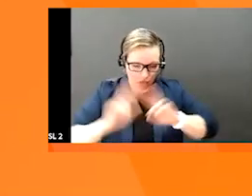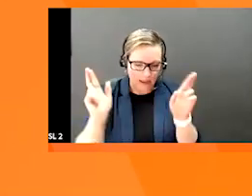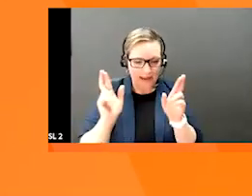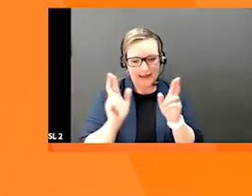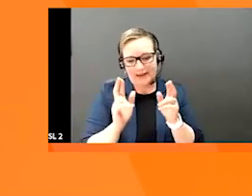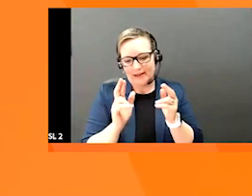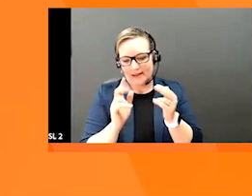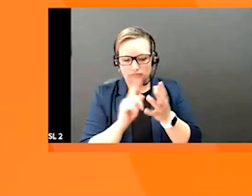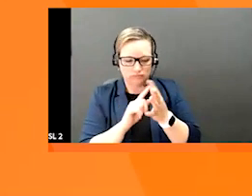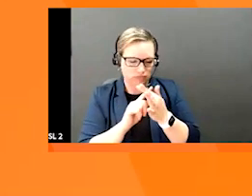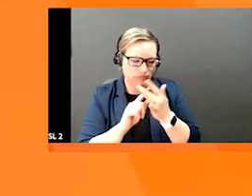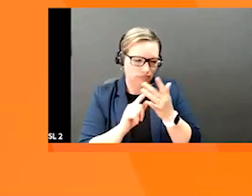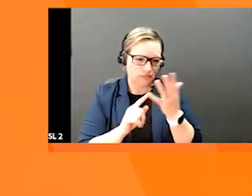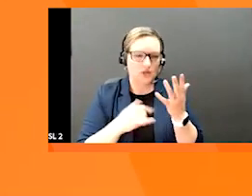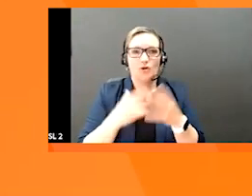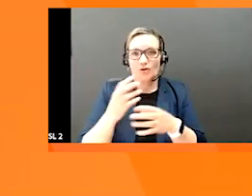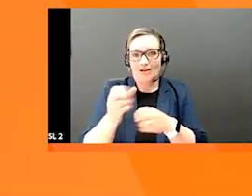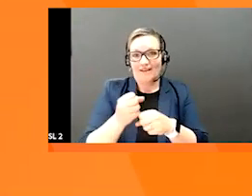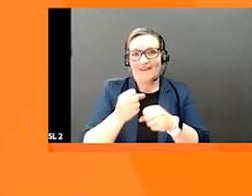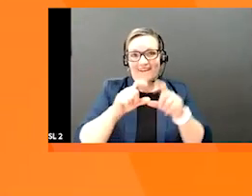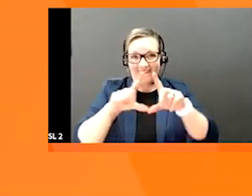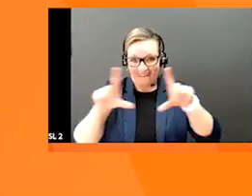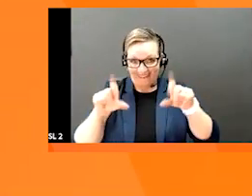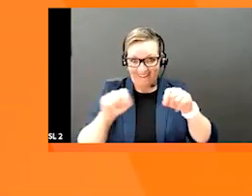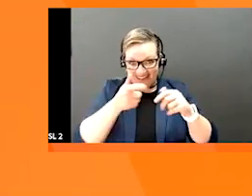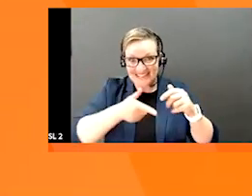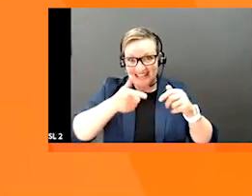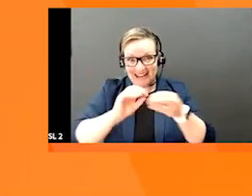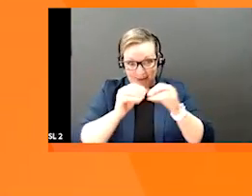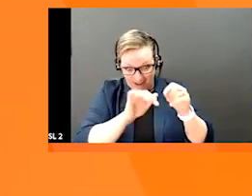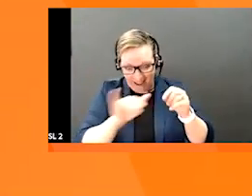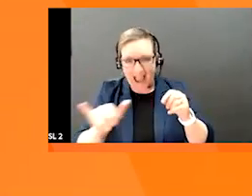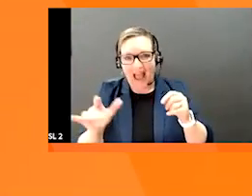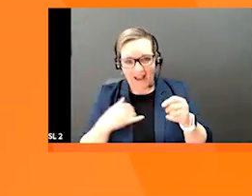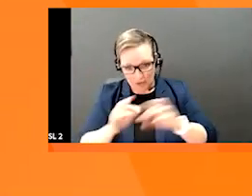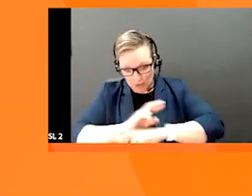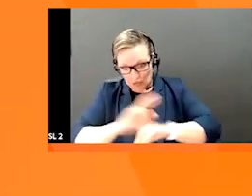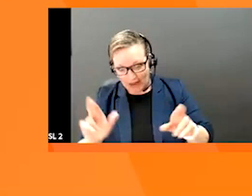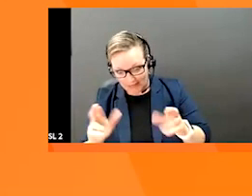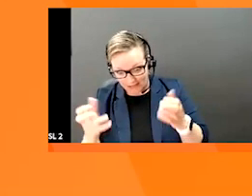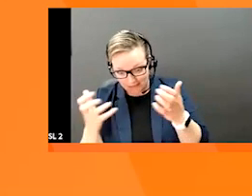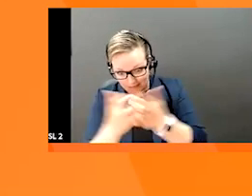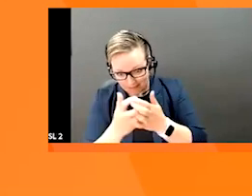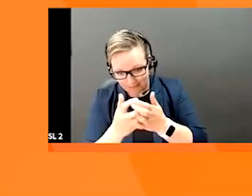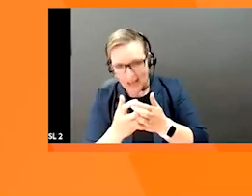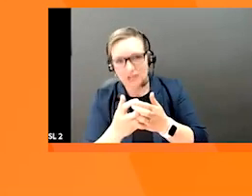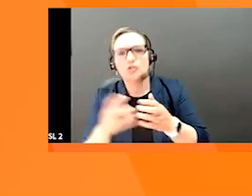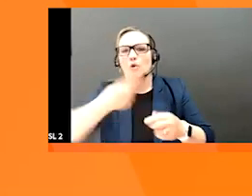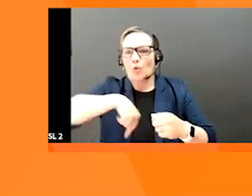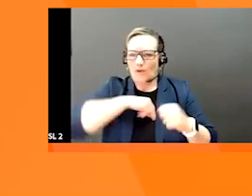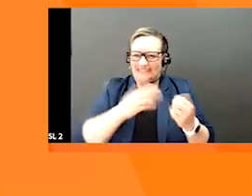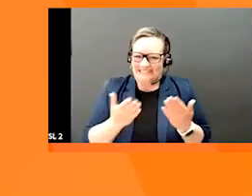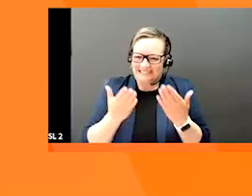to market. You've assigned the barcode, you've assigned the GEETN number. We strongly encourage for you to go into ProSync